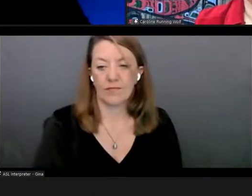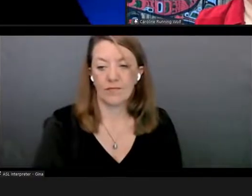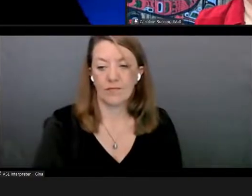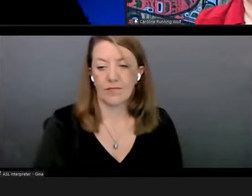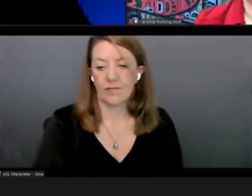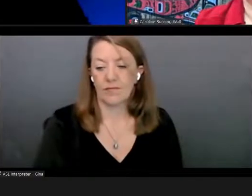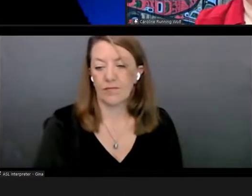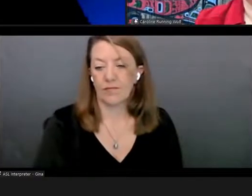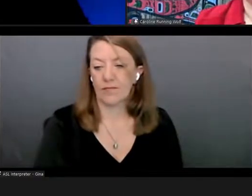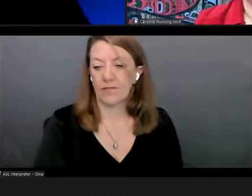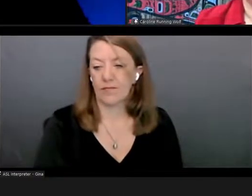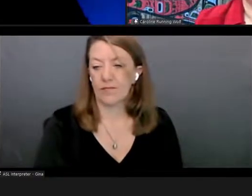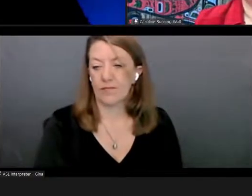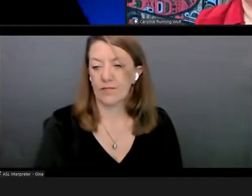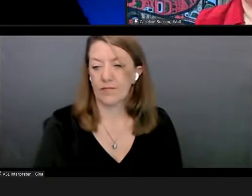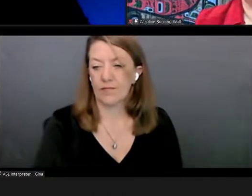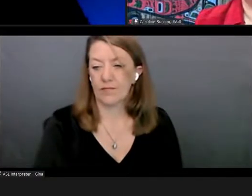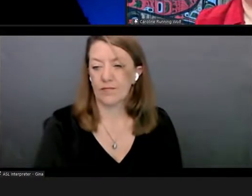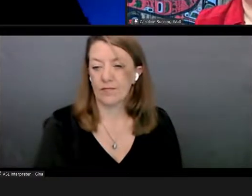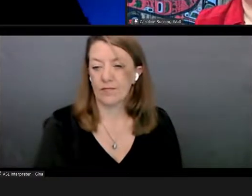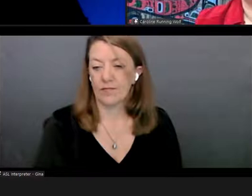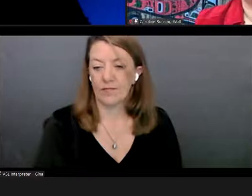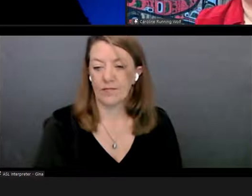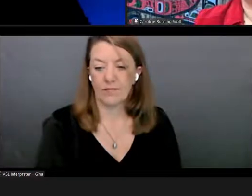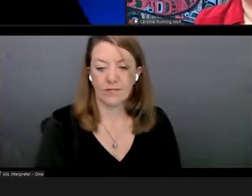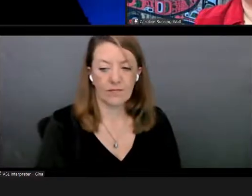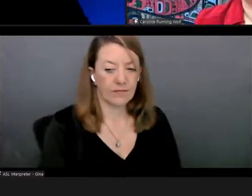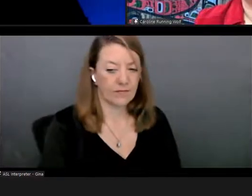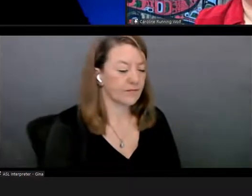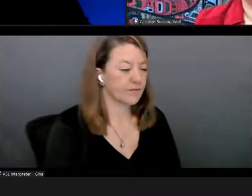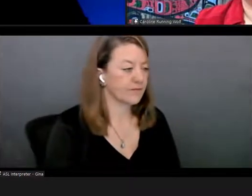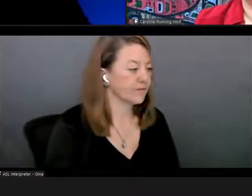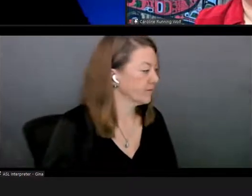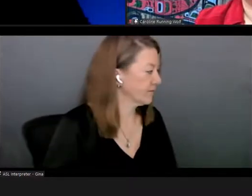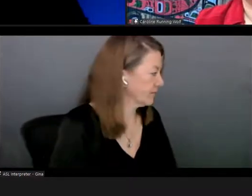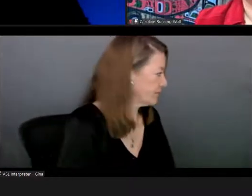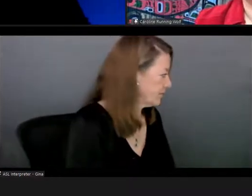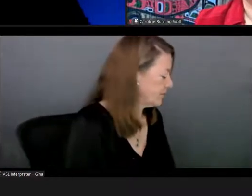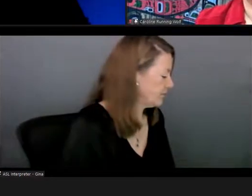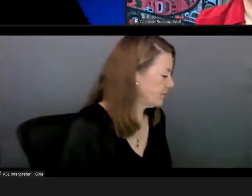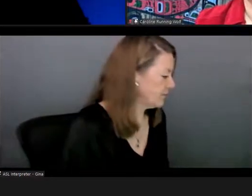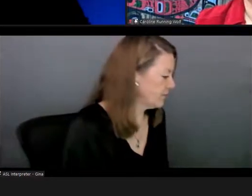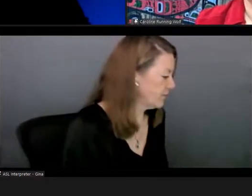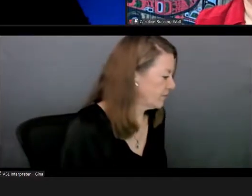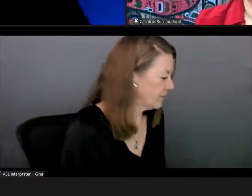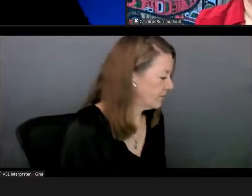Oh, I've got it. Thank you. Okay. Oh, good. Okay. Thank you.